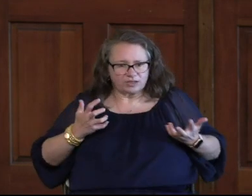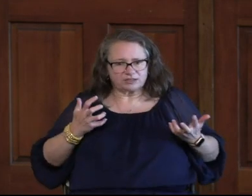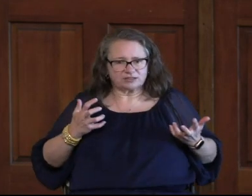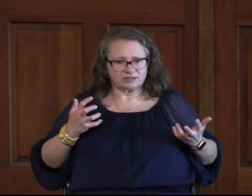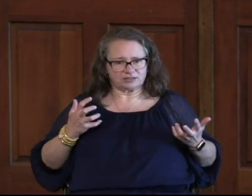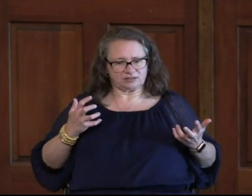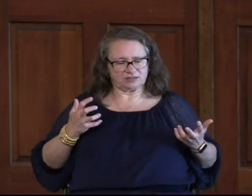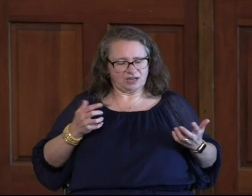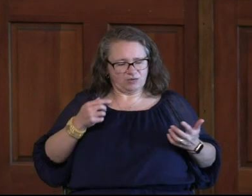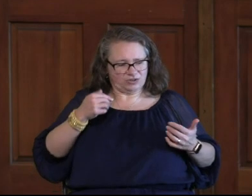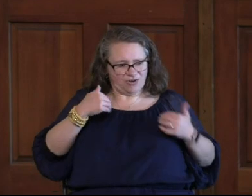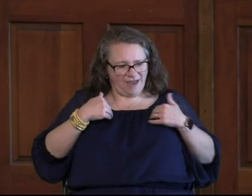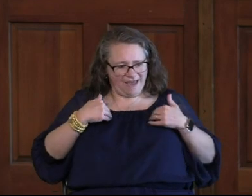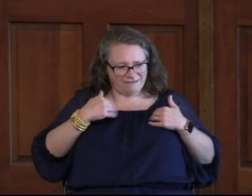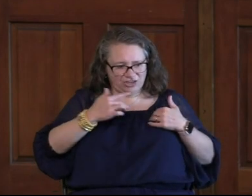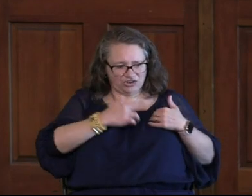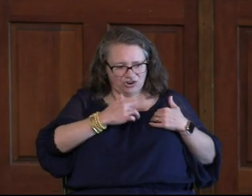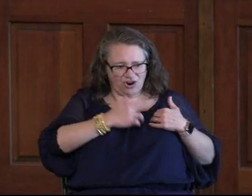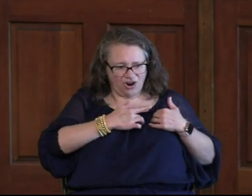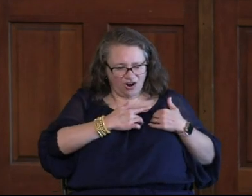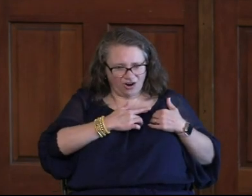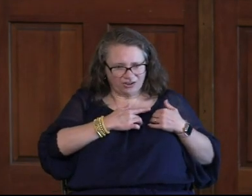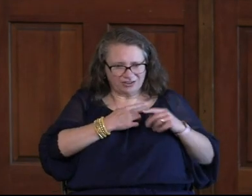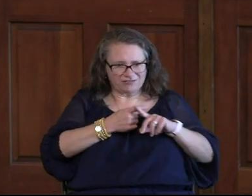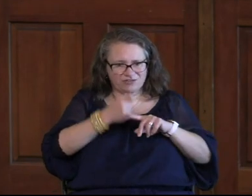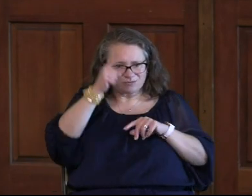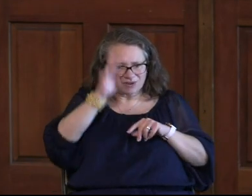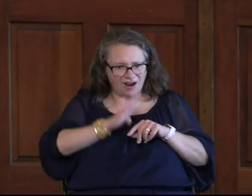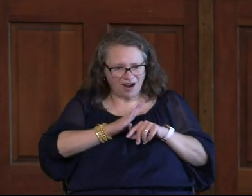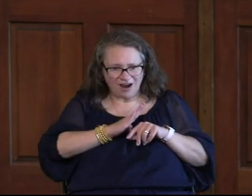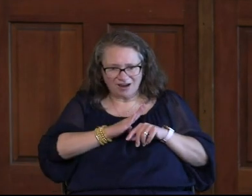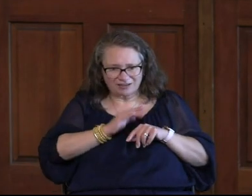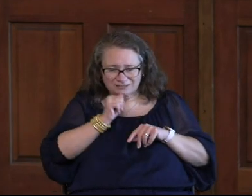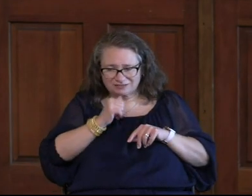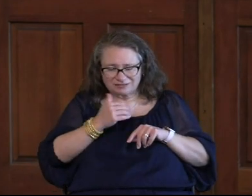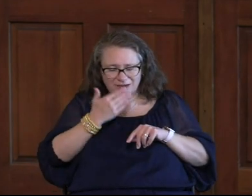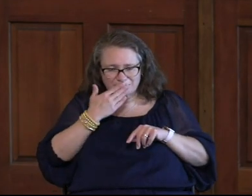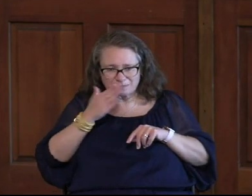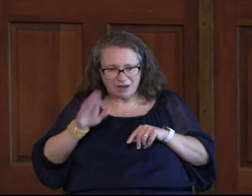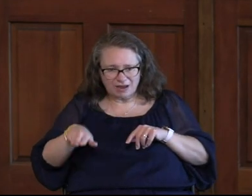And The Thirst That You Have In Your Heart Is From God It's Not Bad